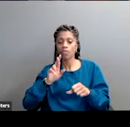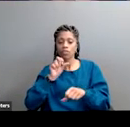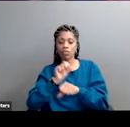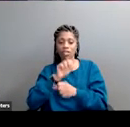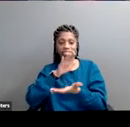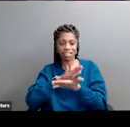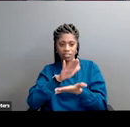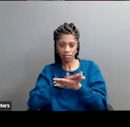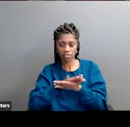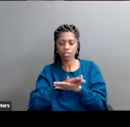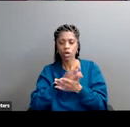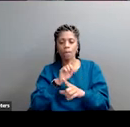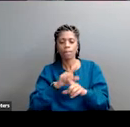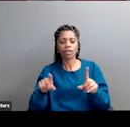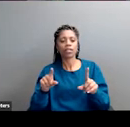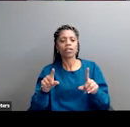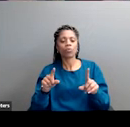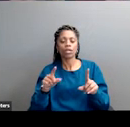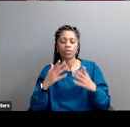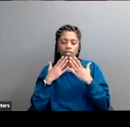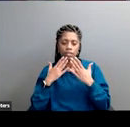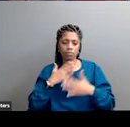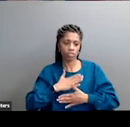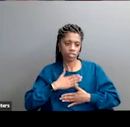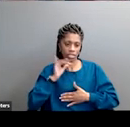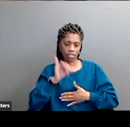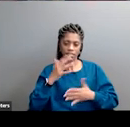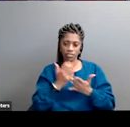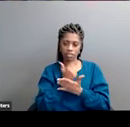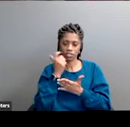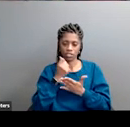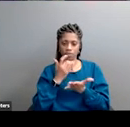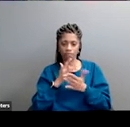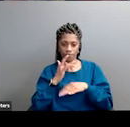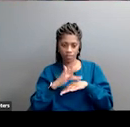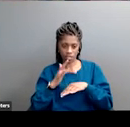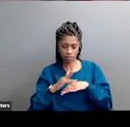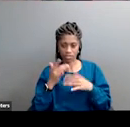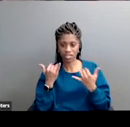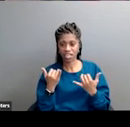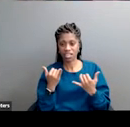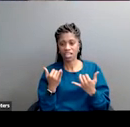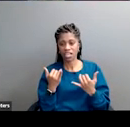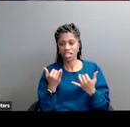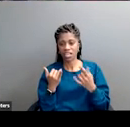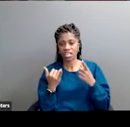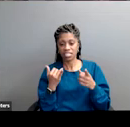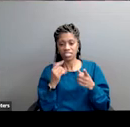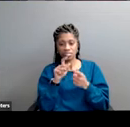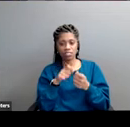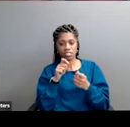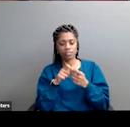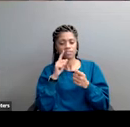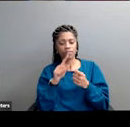to join us but suffice to say we're grateful to have the frank correll scholarship available and we're handing those out special note for folks in seattle pacific northwest